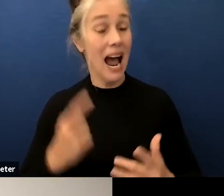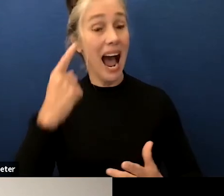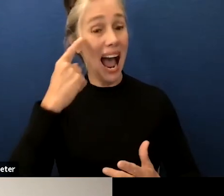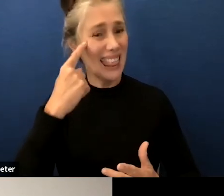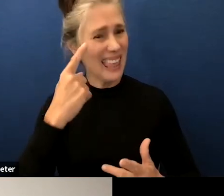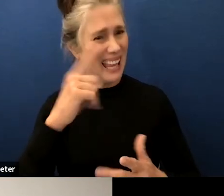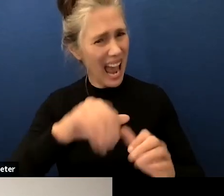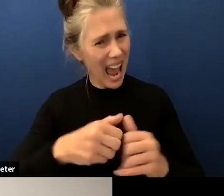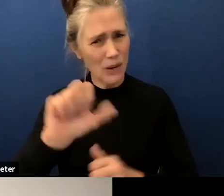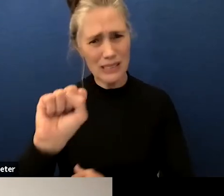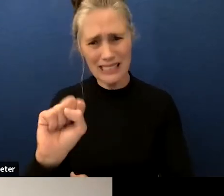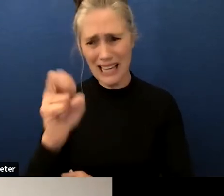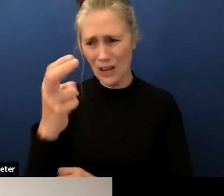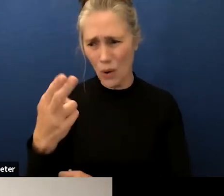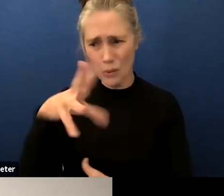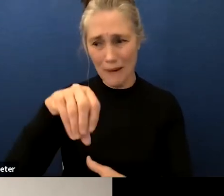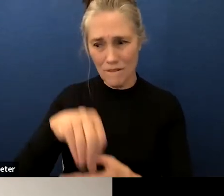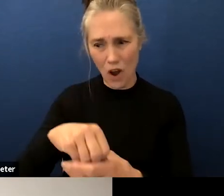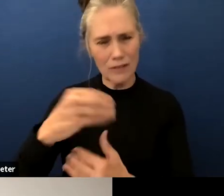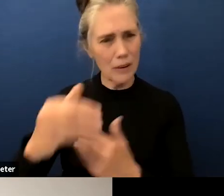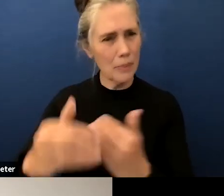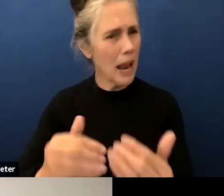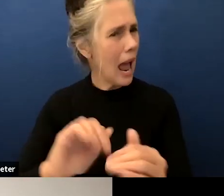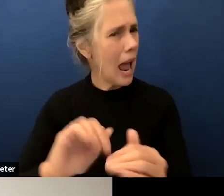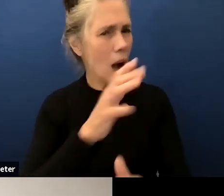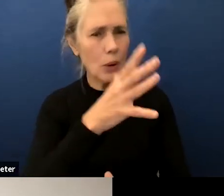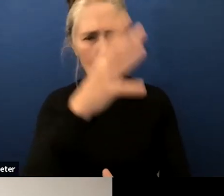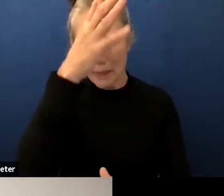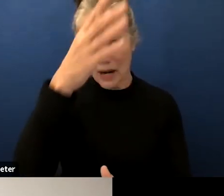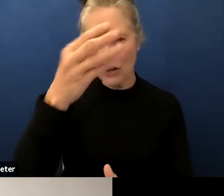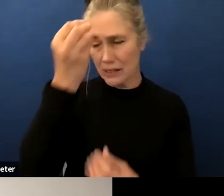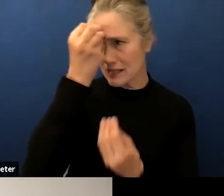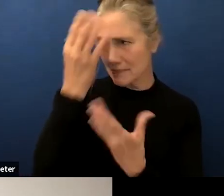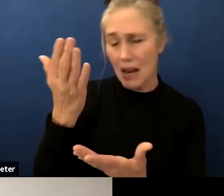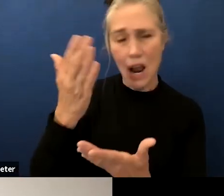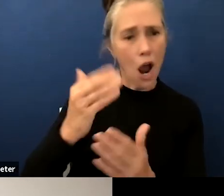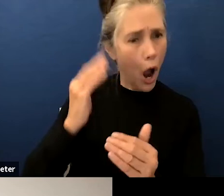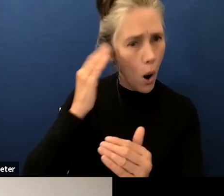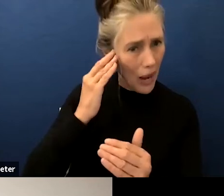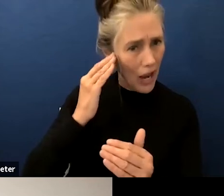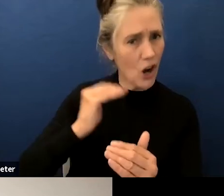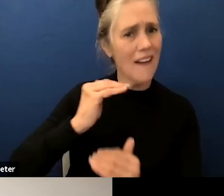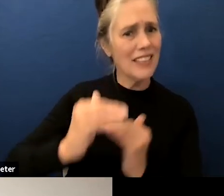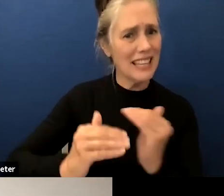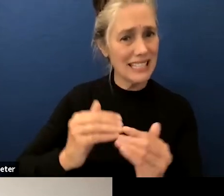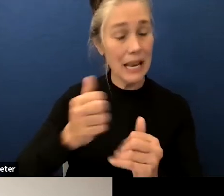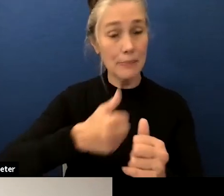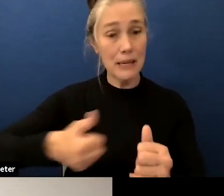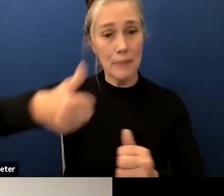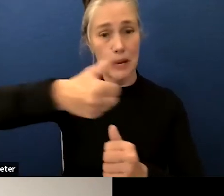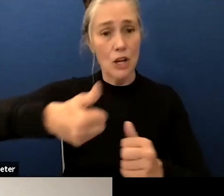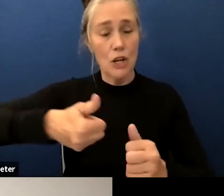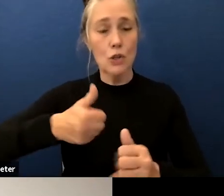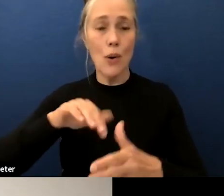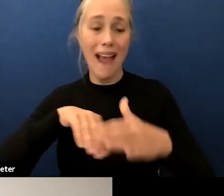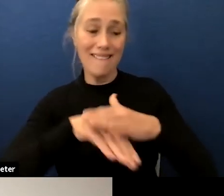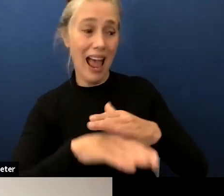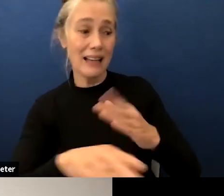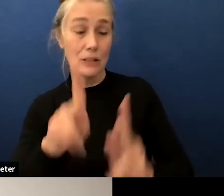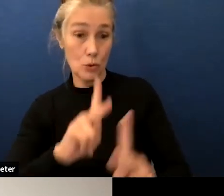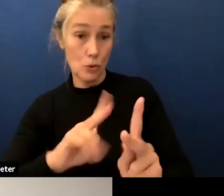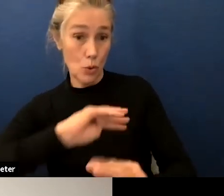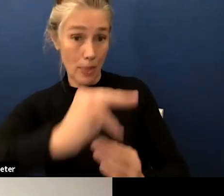the stakeholders will be involved in this process and how parents will be made aware of the steps that the administration is taking to expand access to these programs